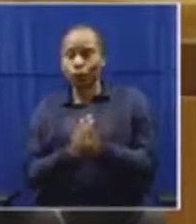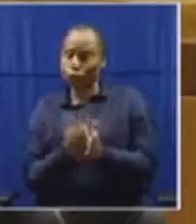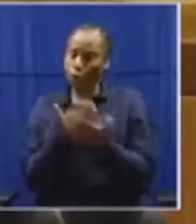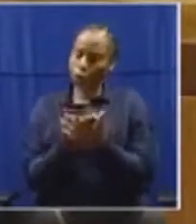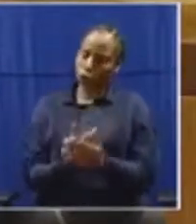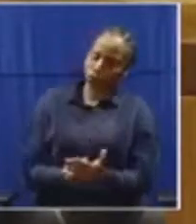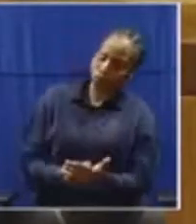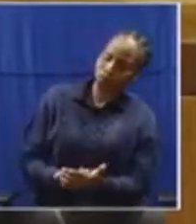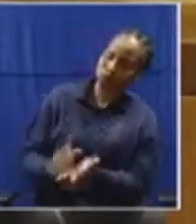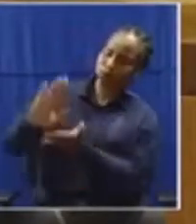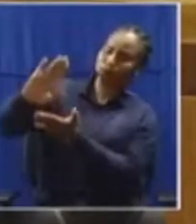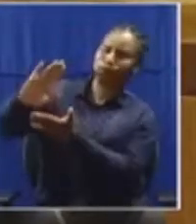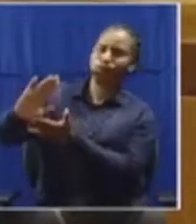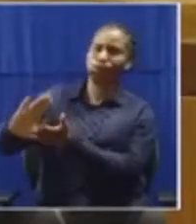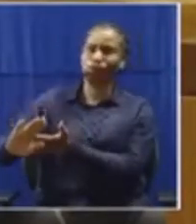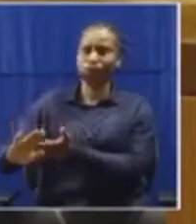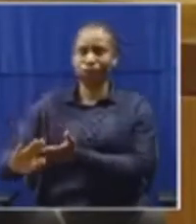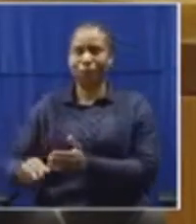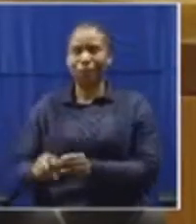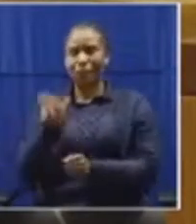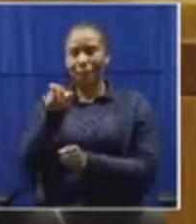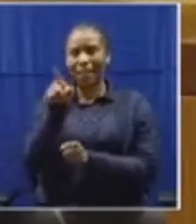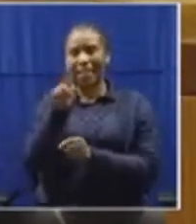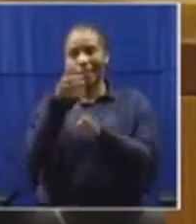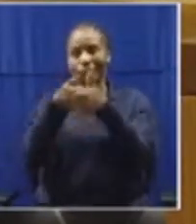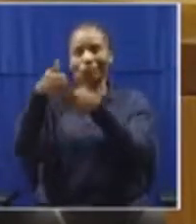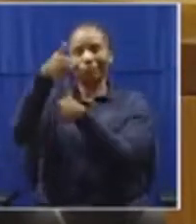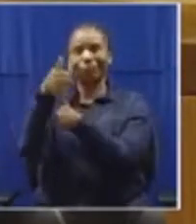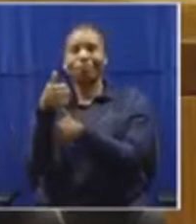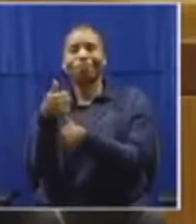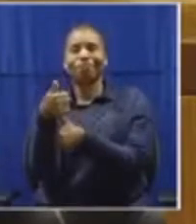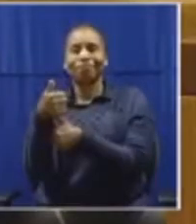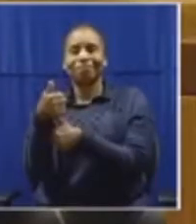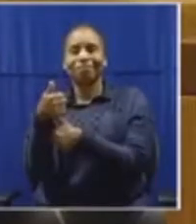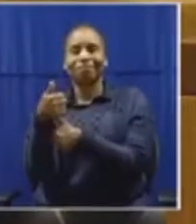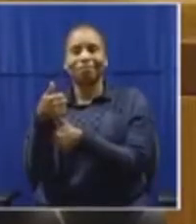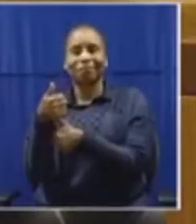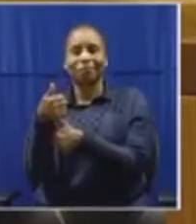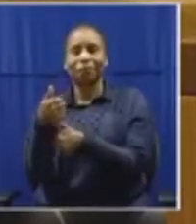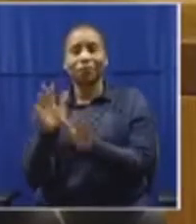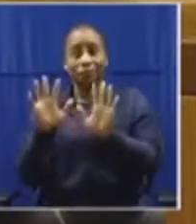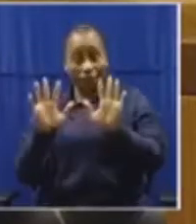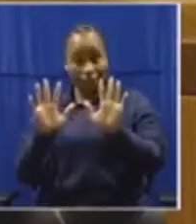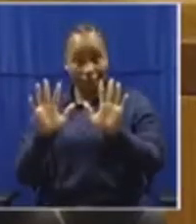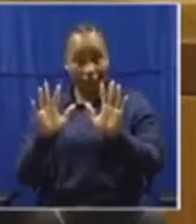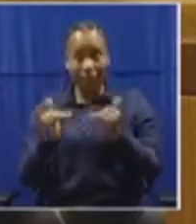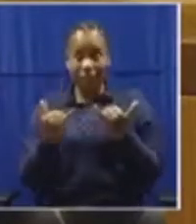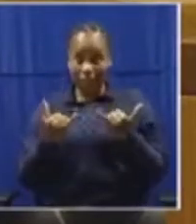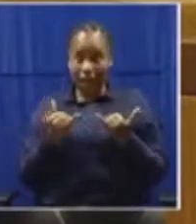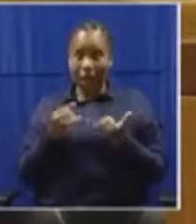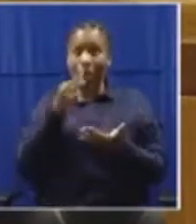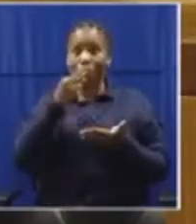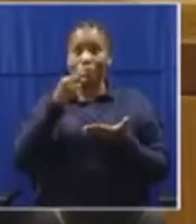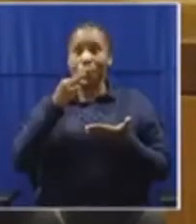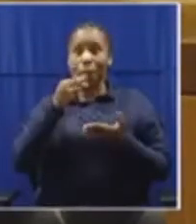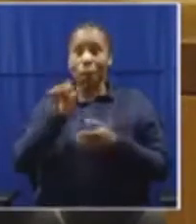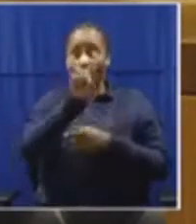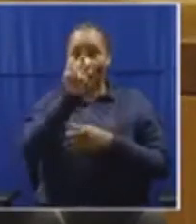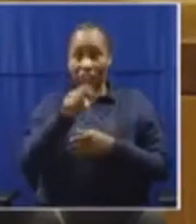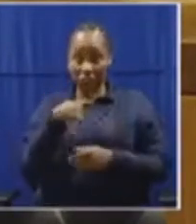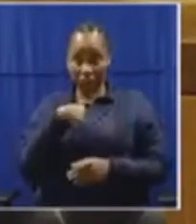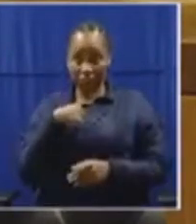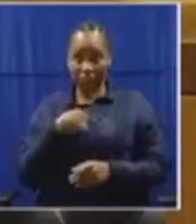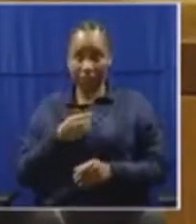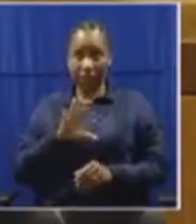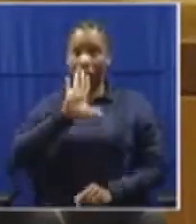the person at the head. Now, now, now the proposal, the question I would pose